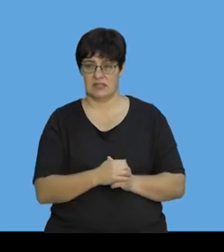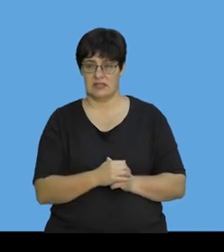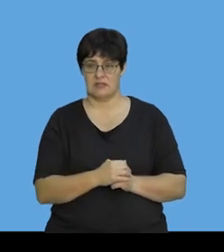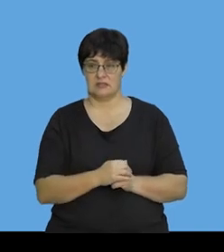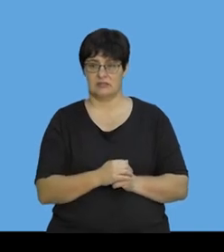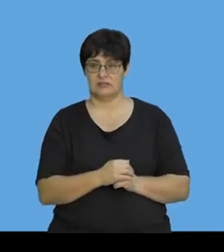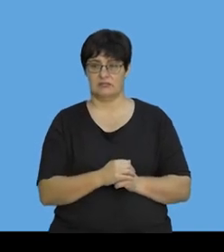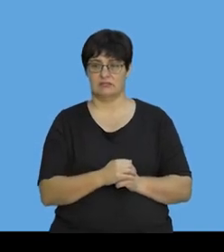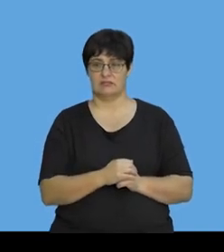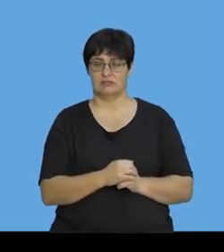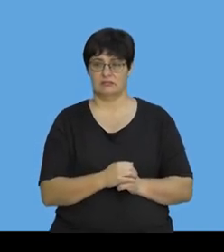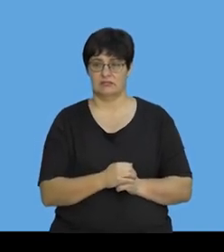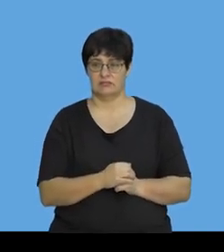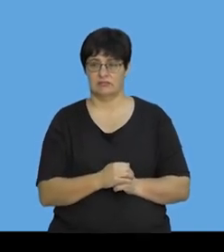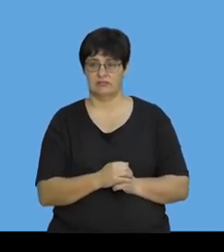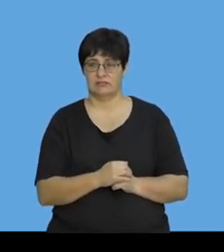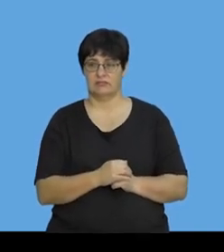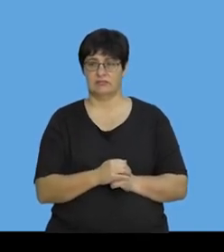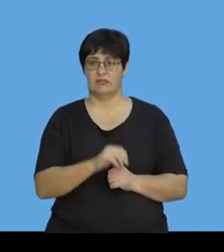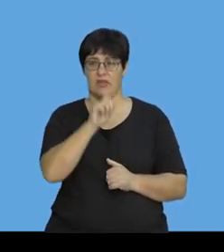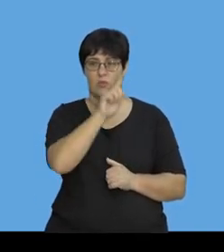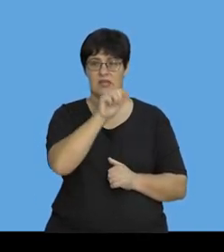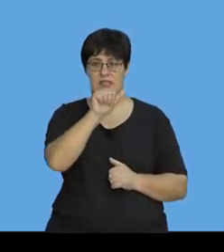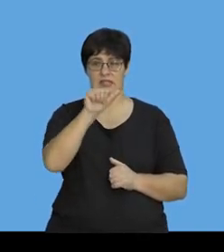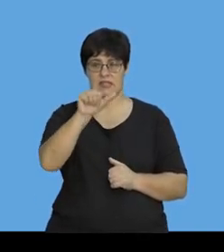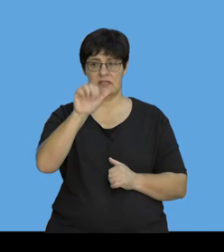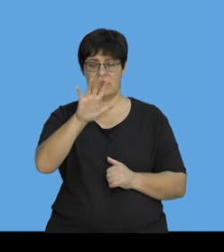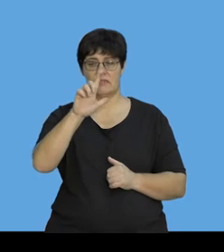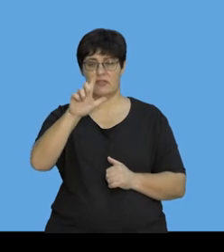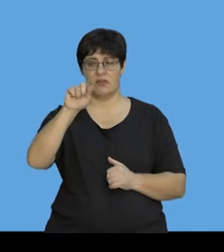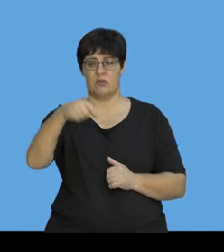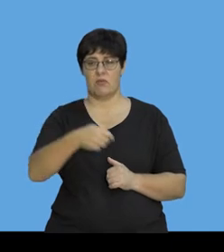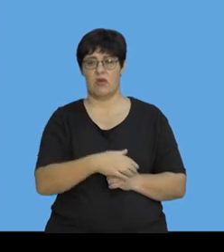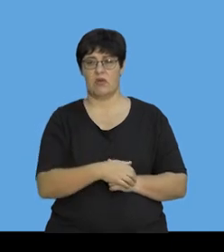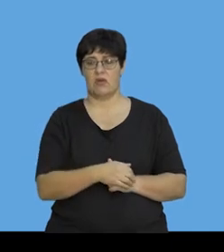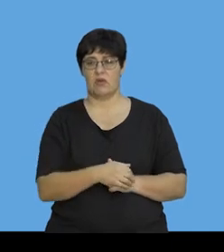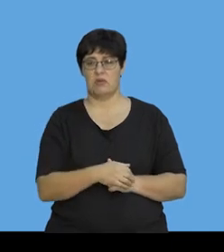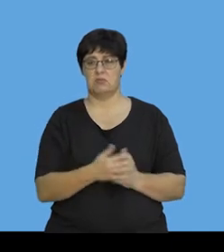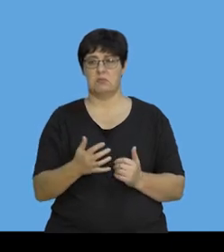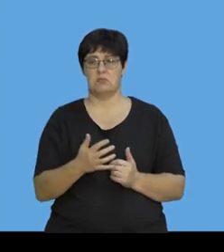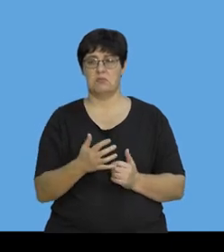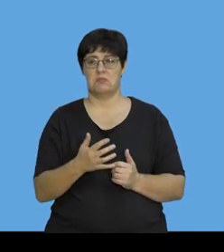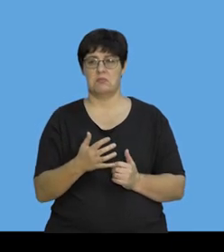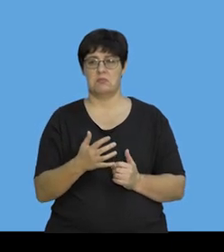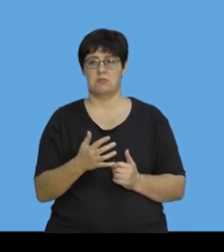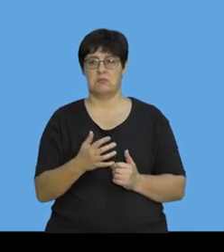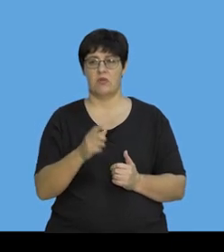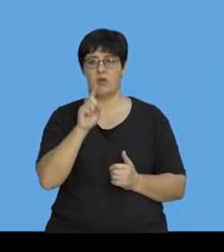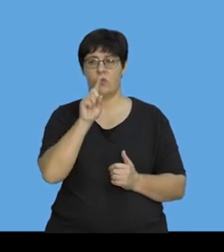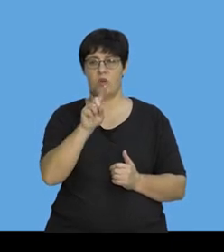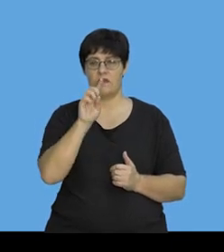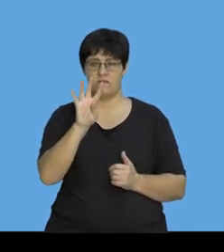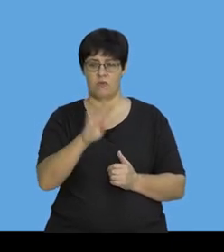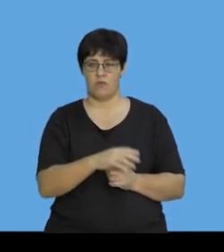seven comma, oopsie, let's see,